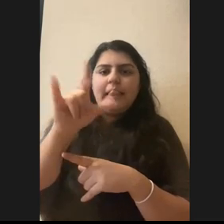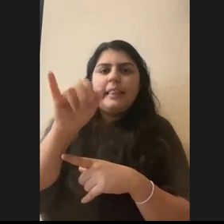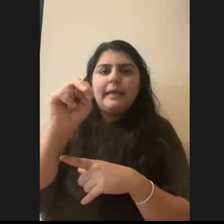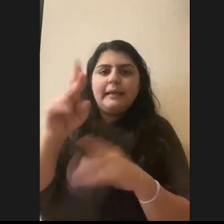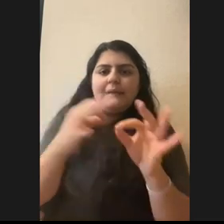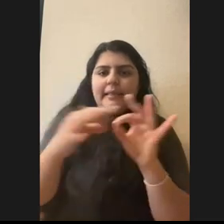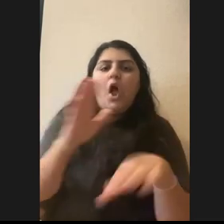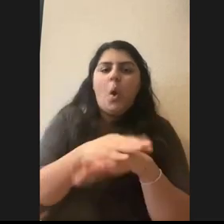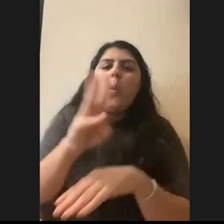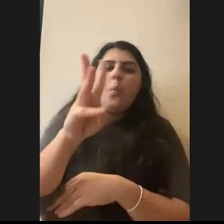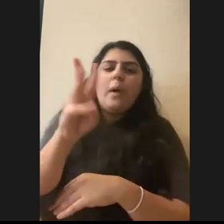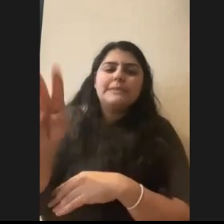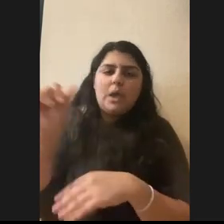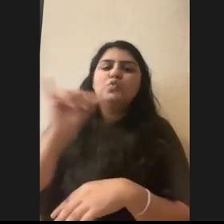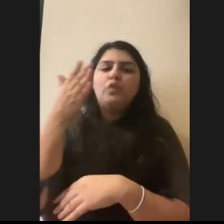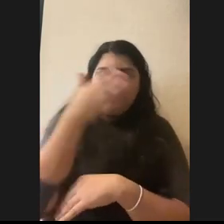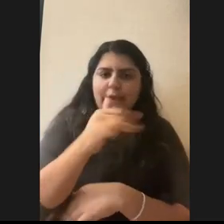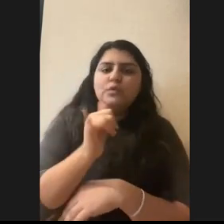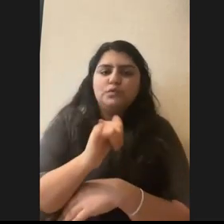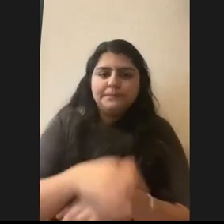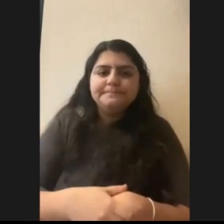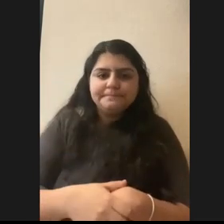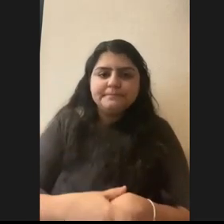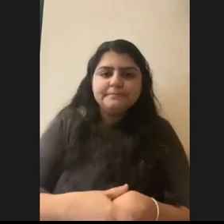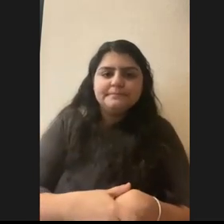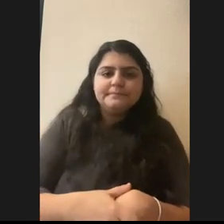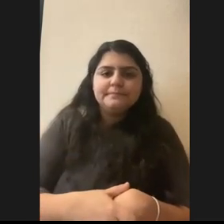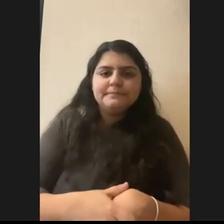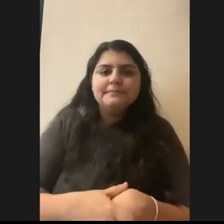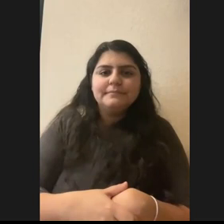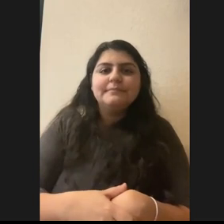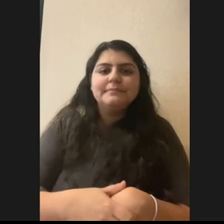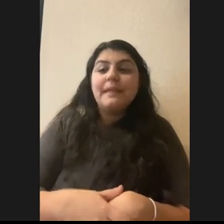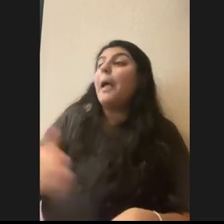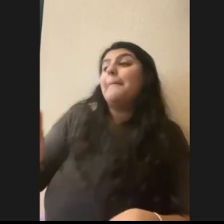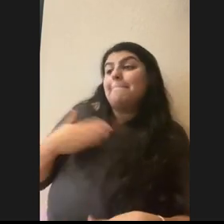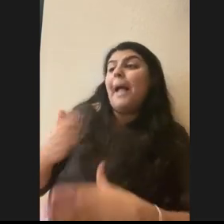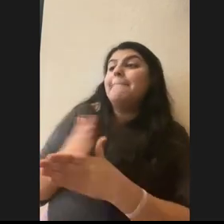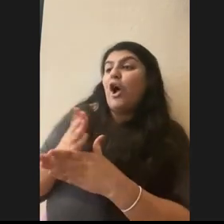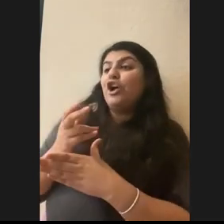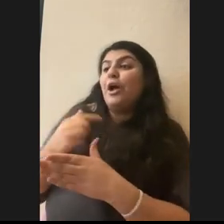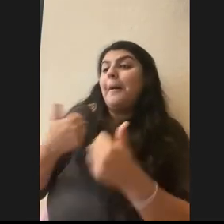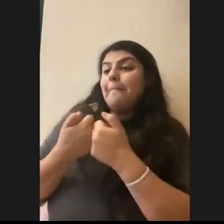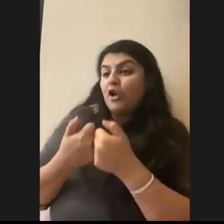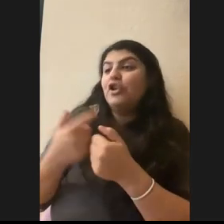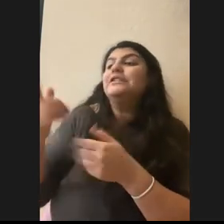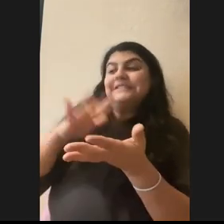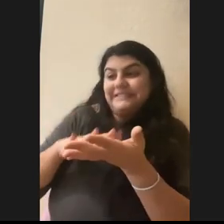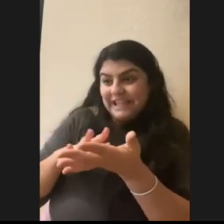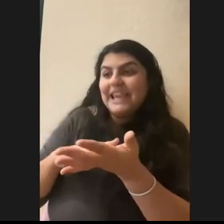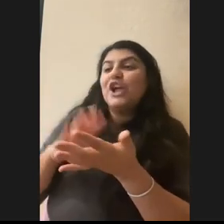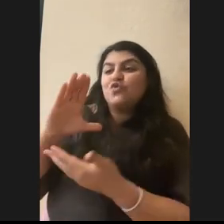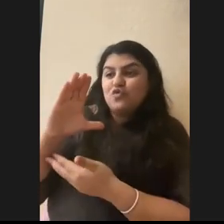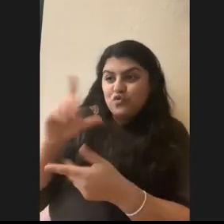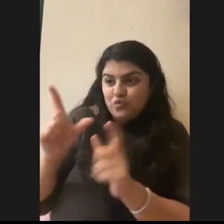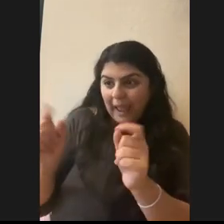on our website. Um, there we go. My partner studies crabs, so I might have to get him one. Gotta get one. He might